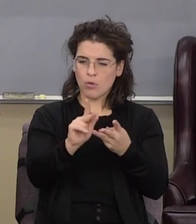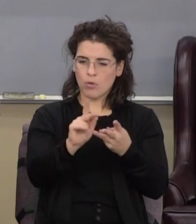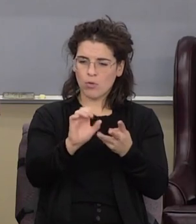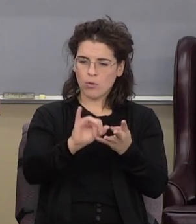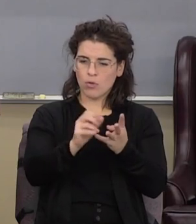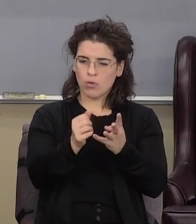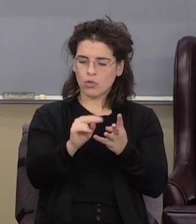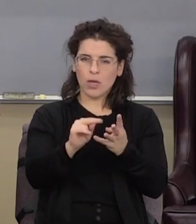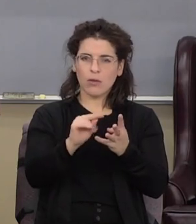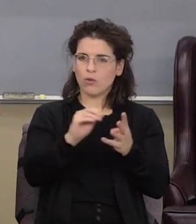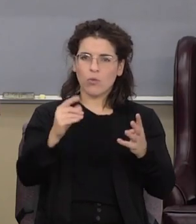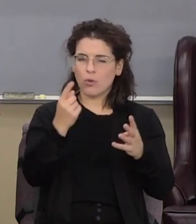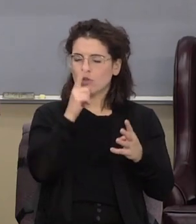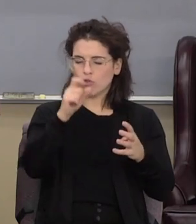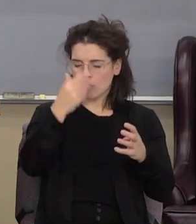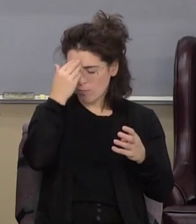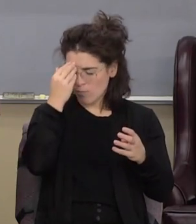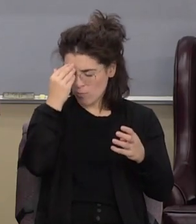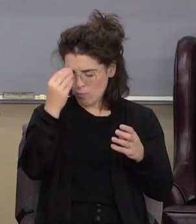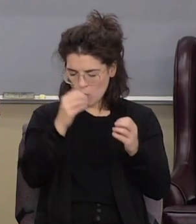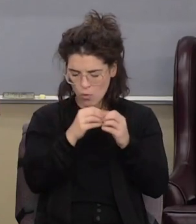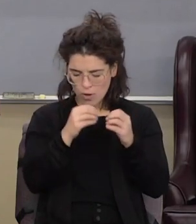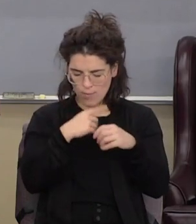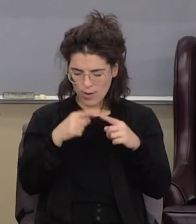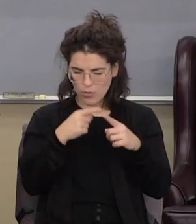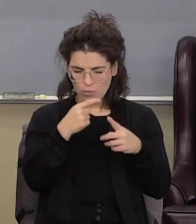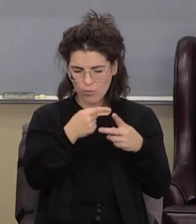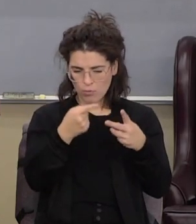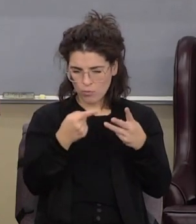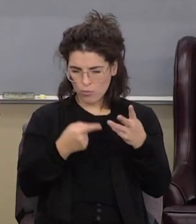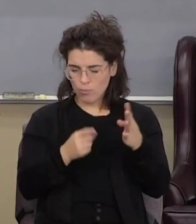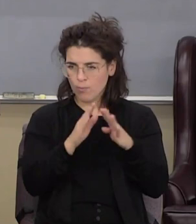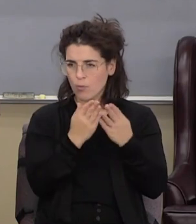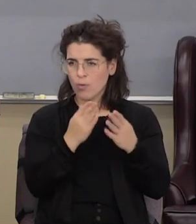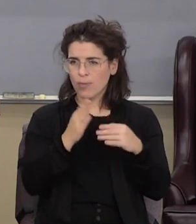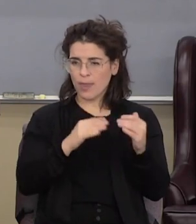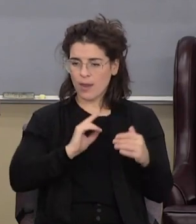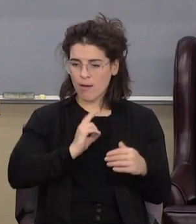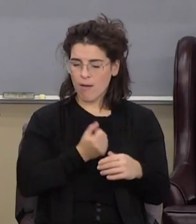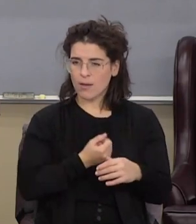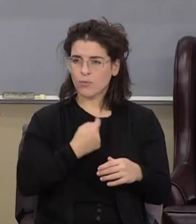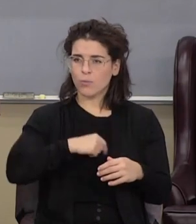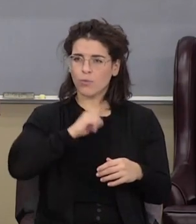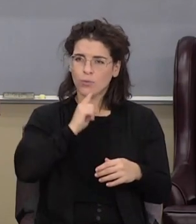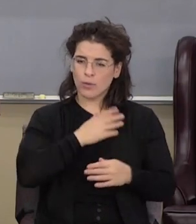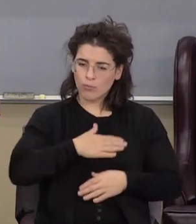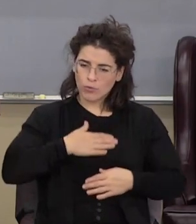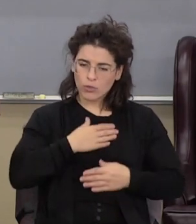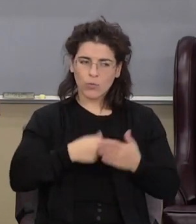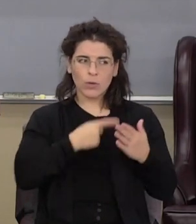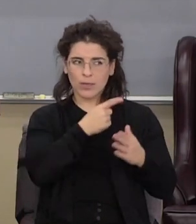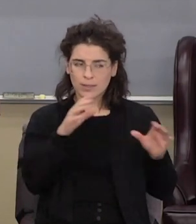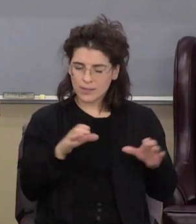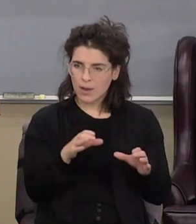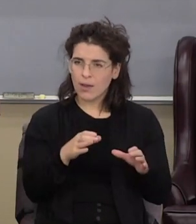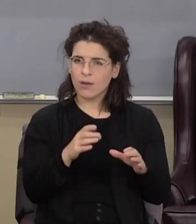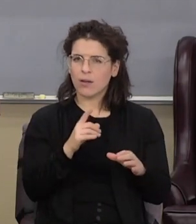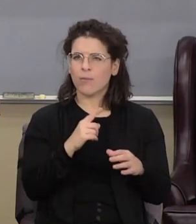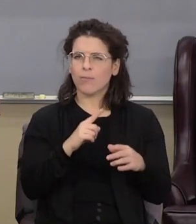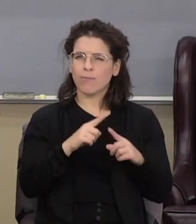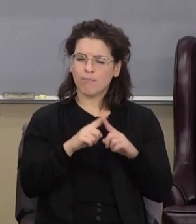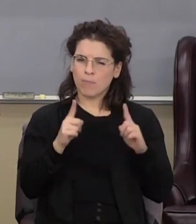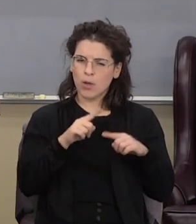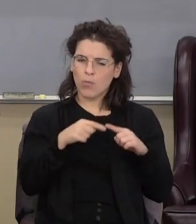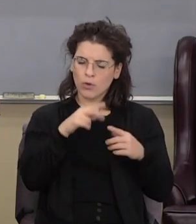you and I as grace believers because we appreciate who he is and what he's done. And we appreciate his ministry. But when you read